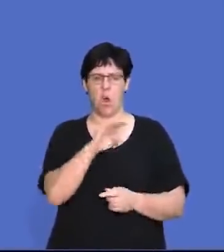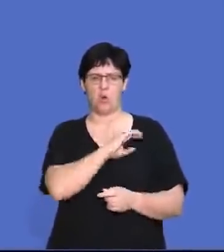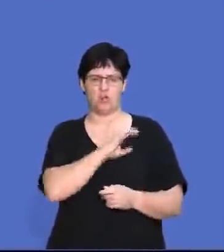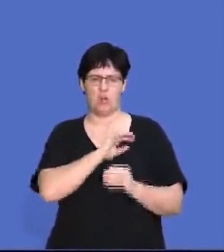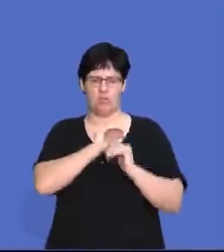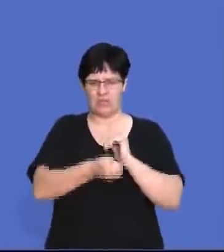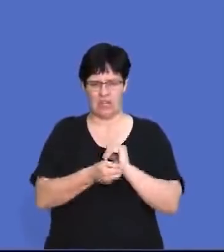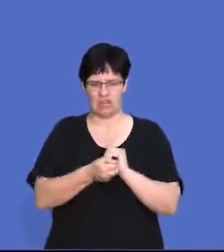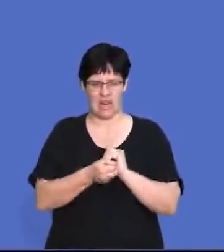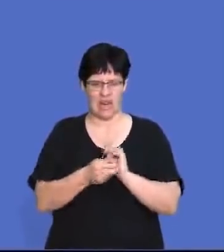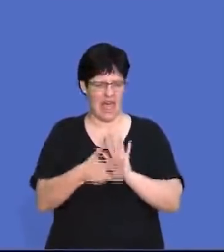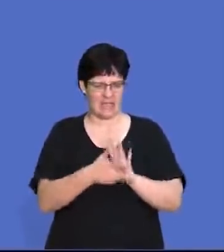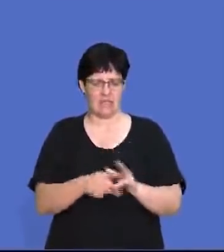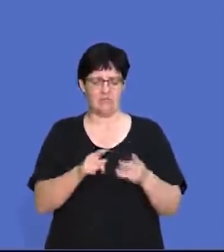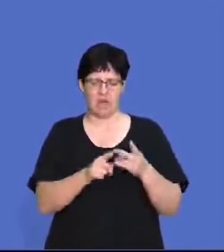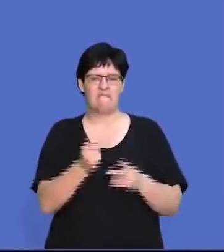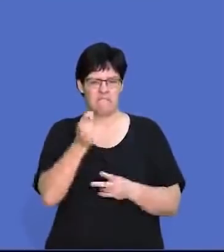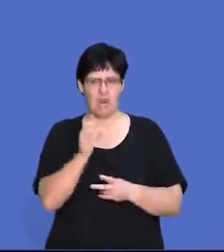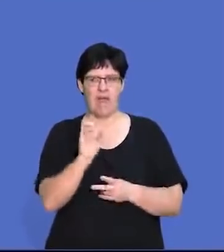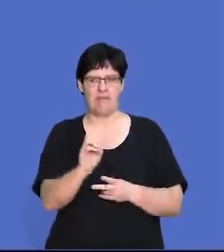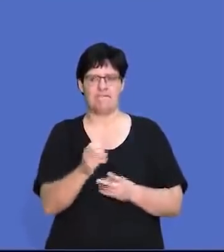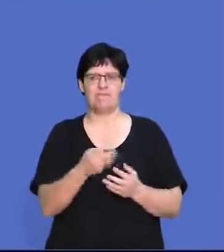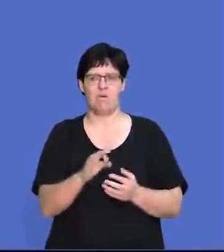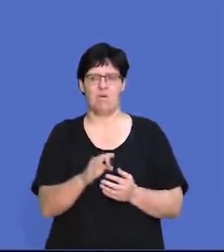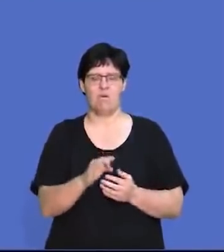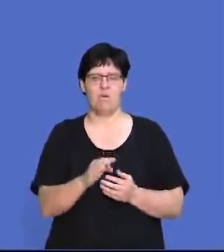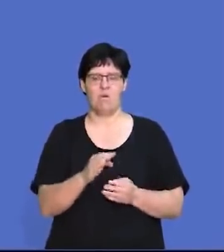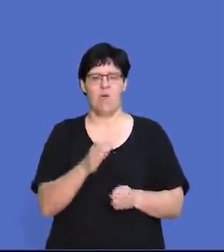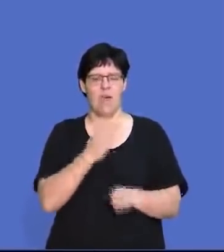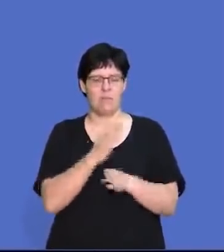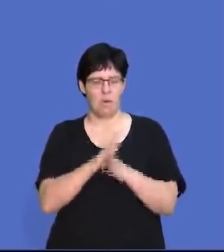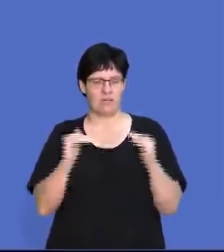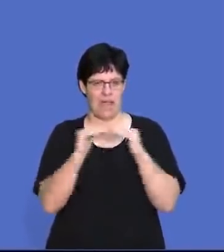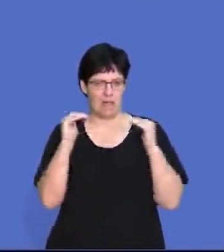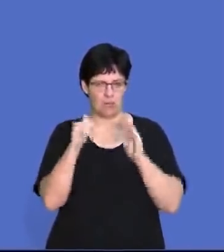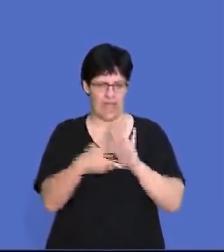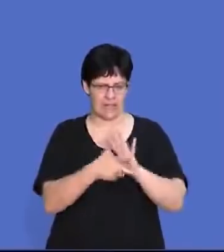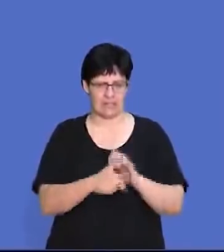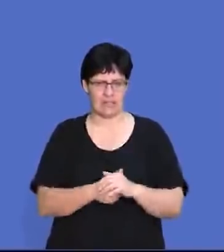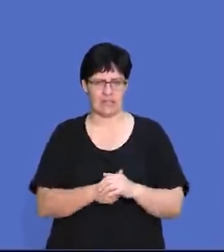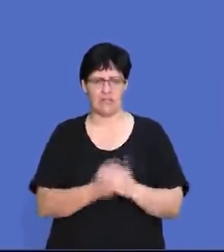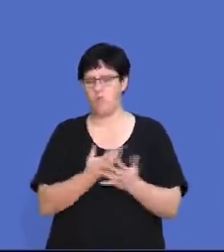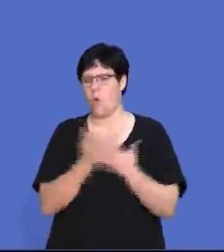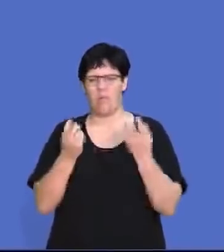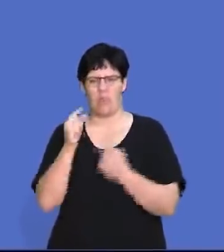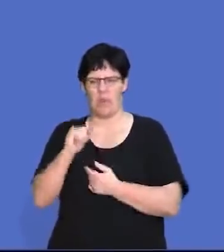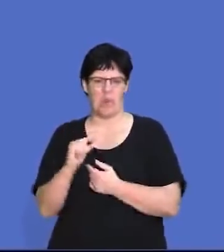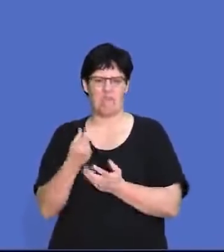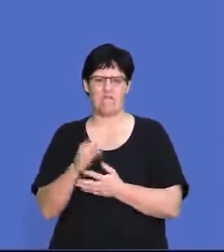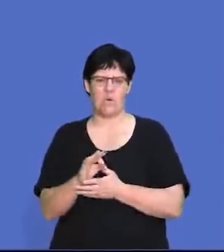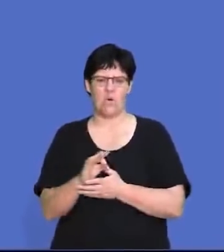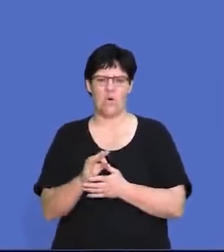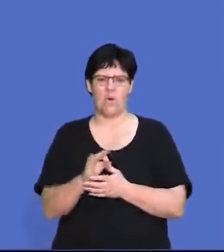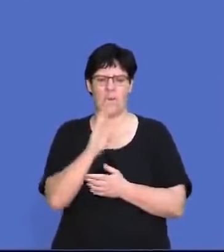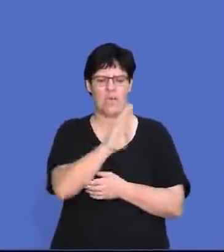the Consumer Protection Act. We've got quite a few for the Employment Equity Act. Not many